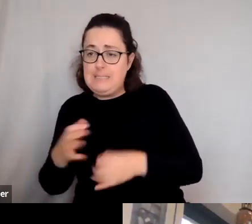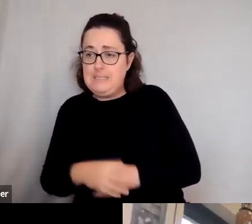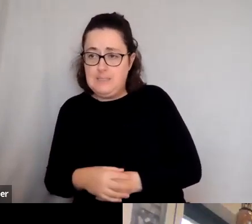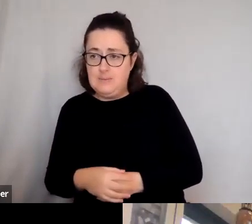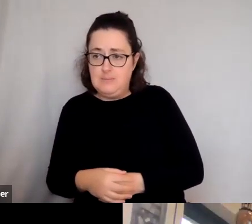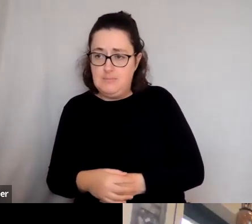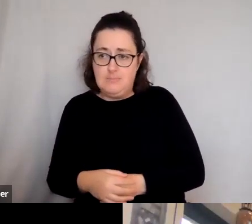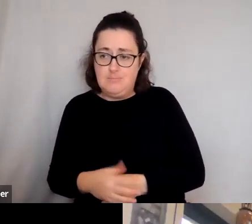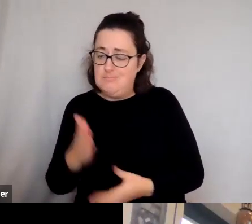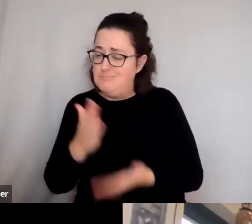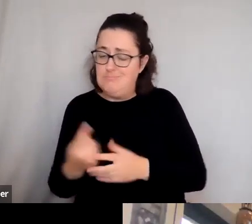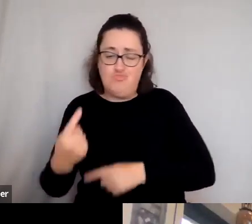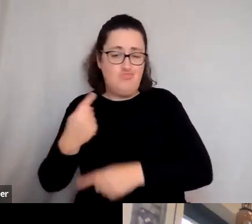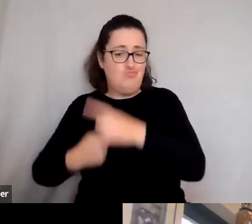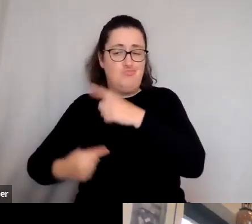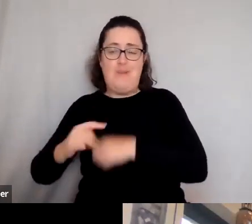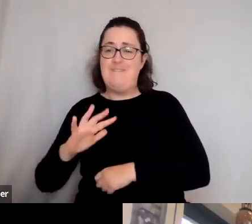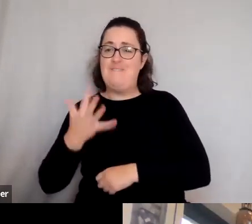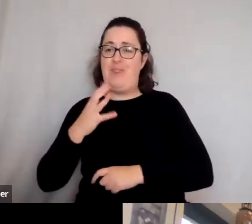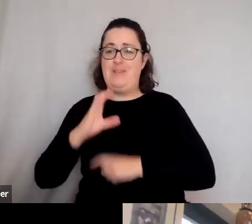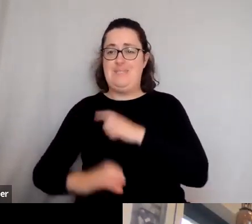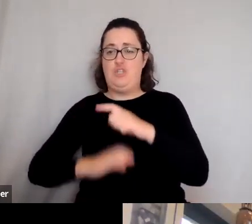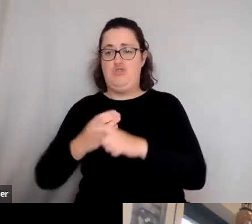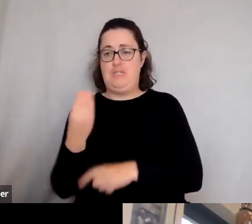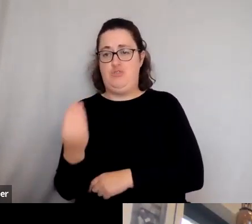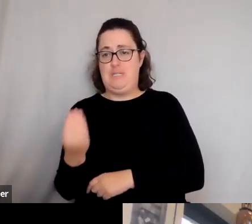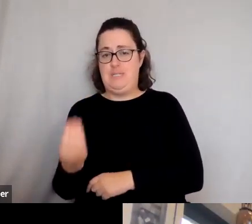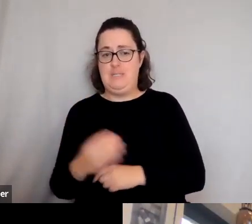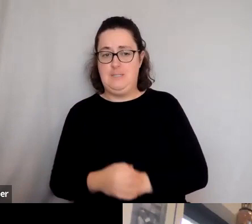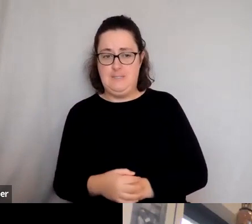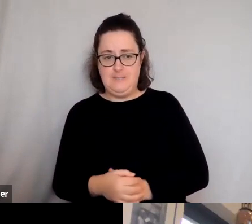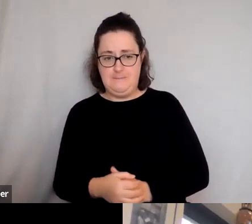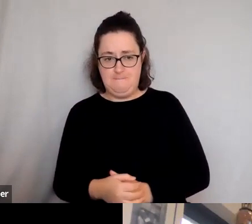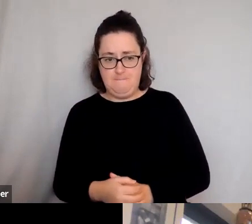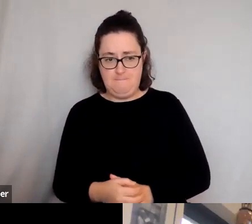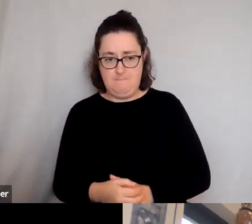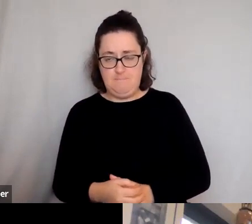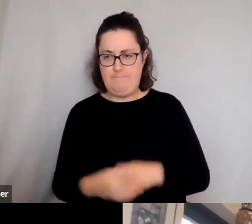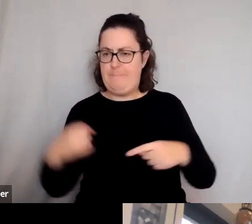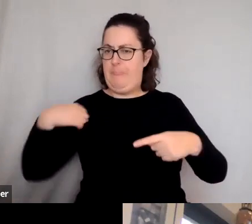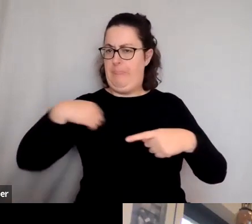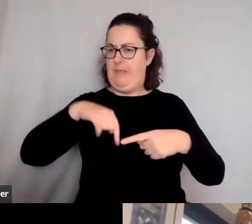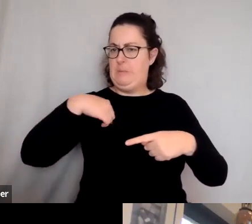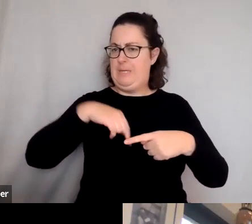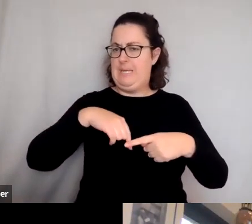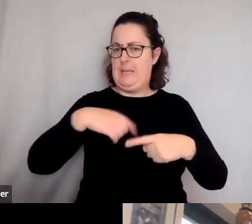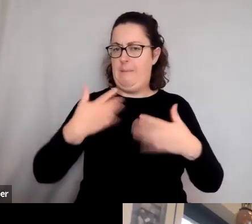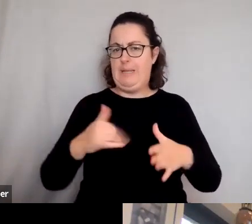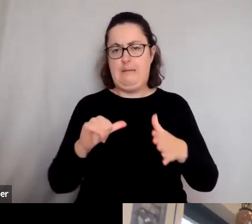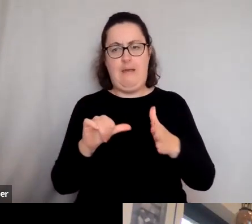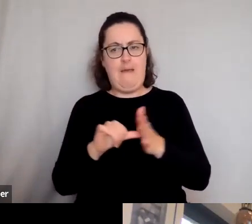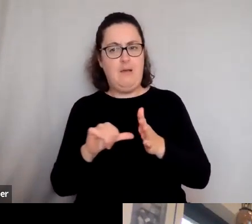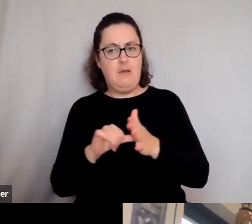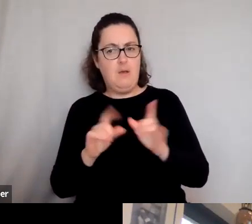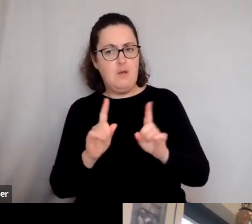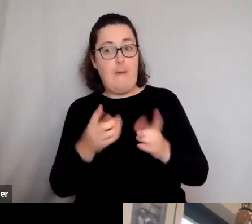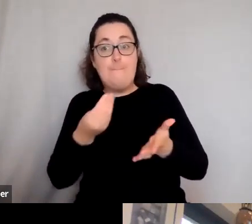right back to 5th century Greece. And also, obviously, there's lots of comments over the last week about the actual, the influence of money in politics.